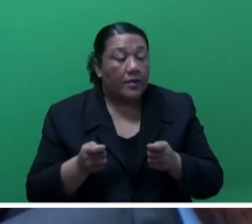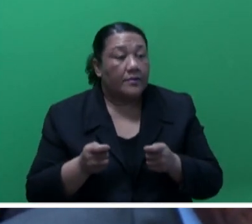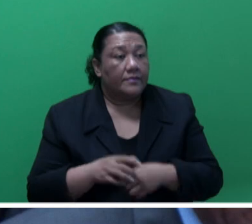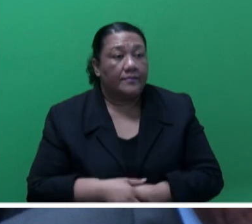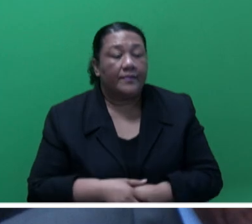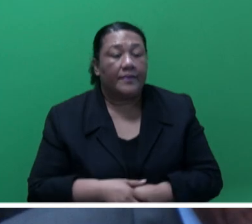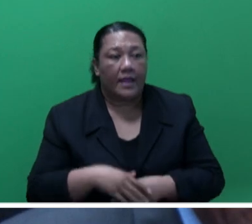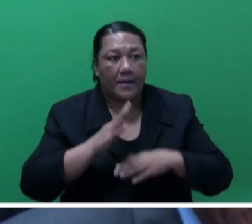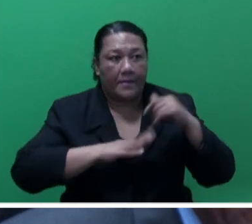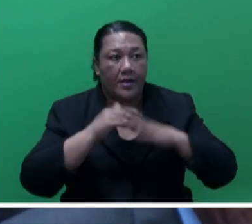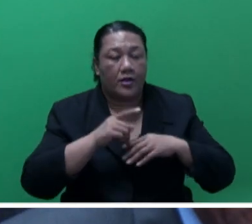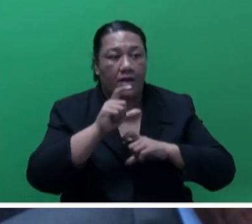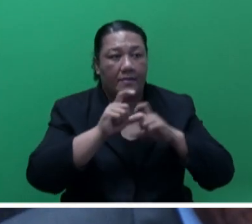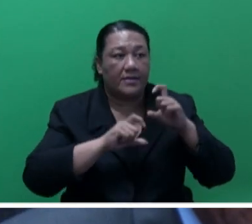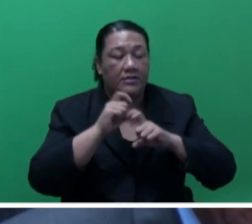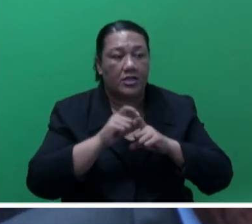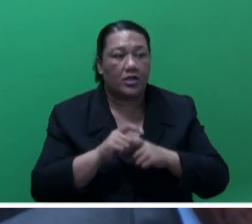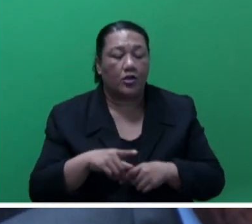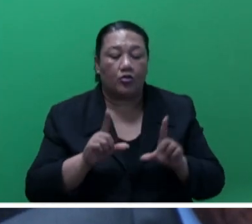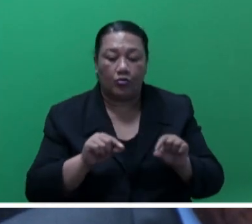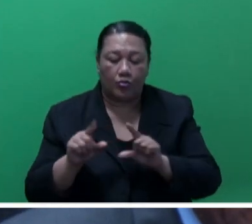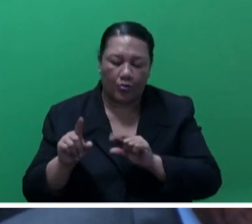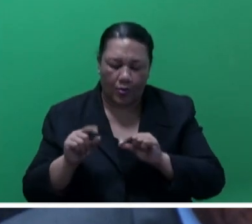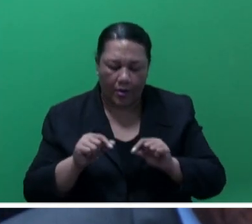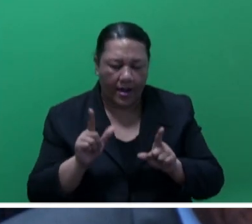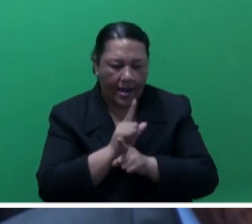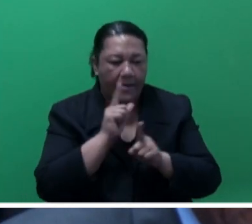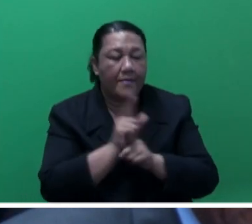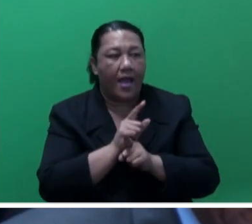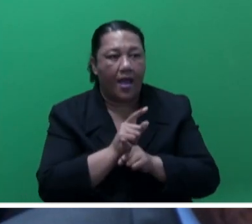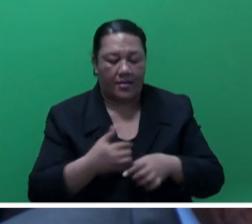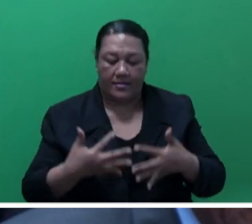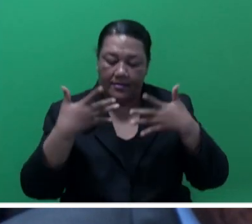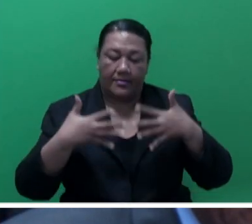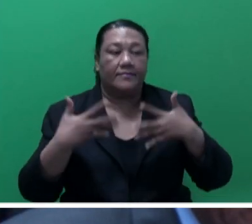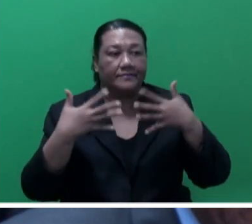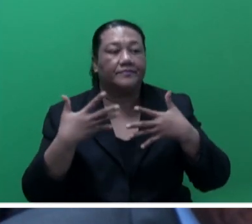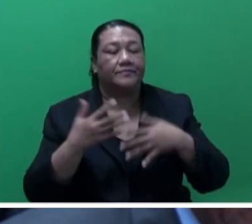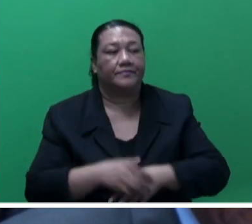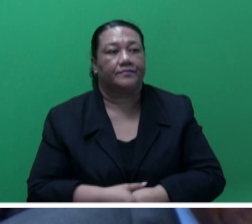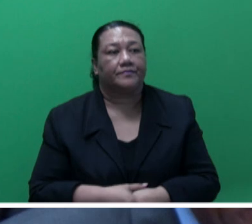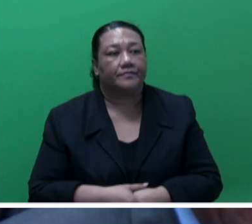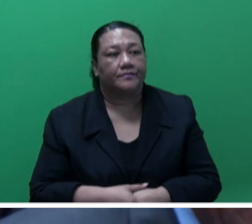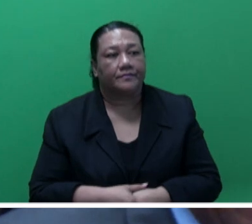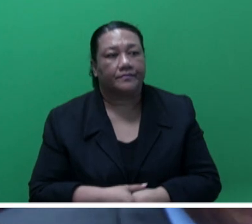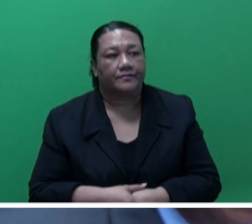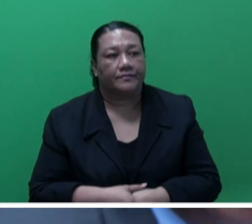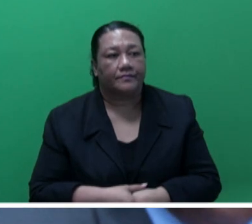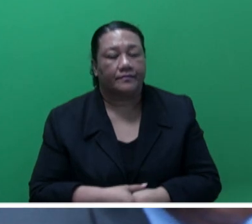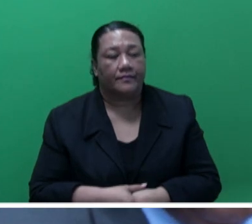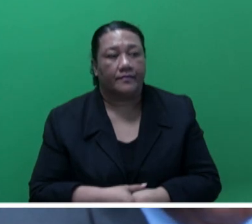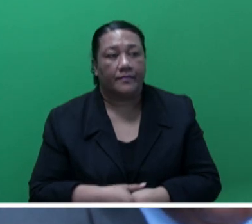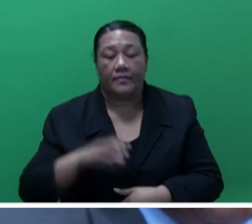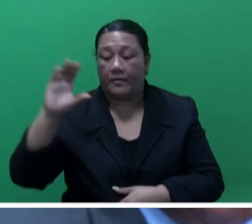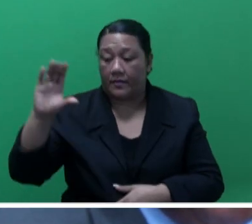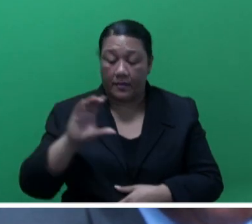capacity on gathering labour migration data. Madam Deputy Speaker, with funding from the